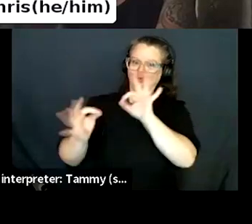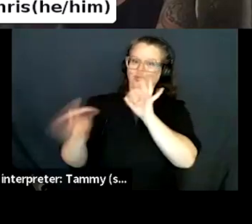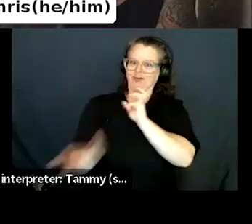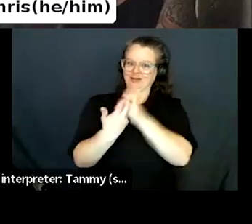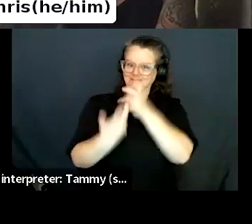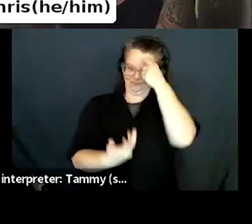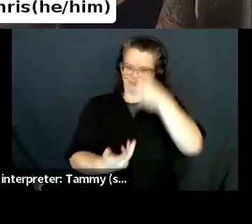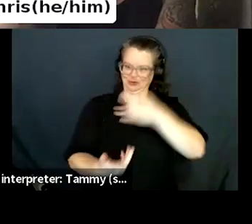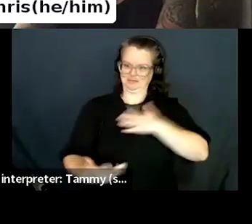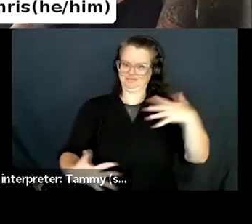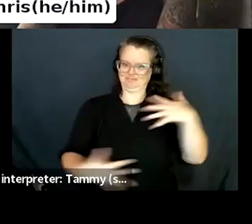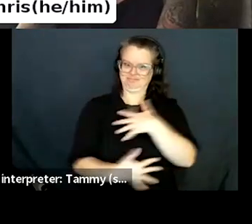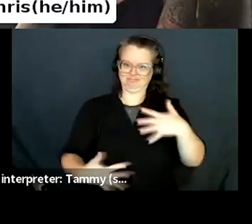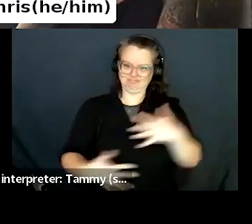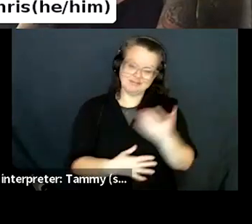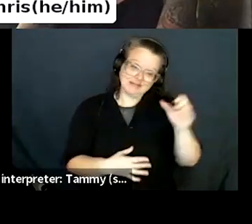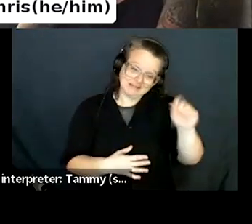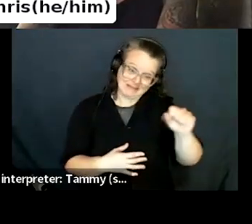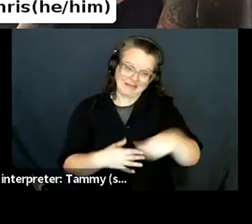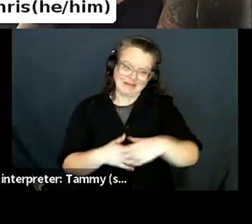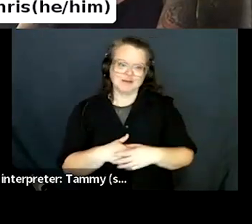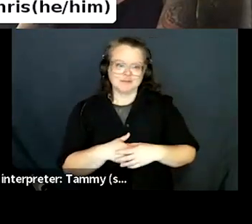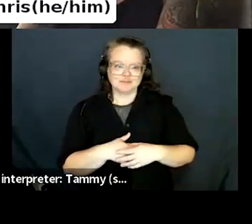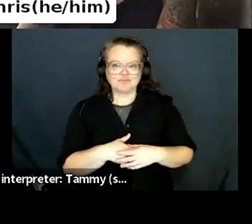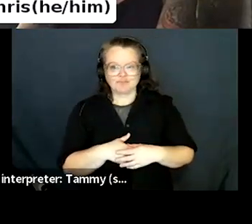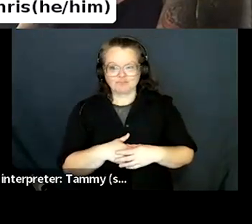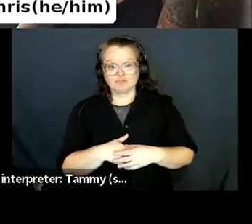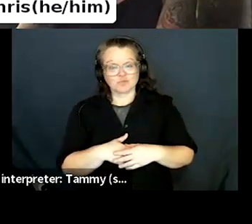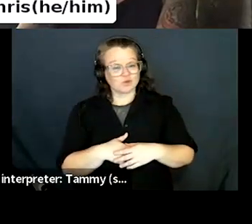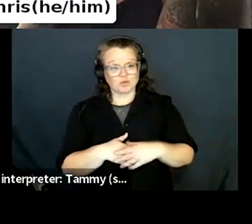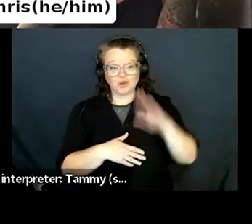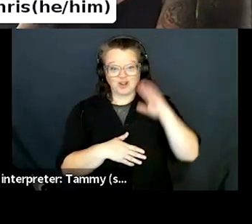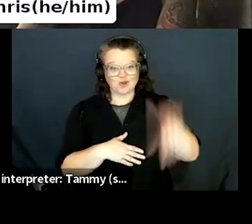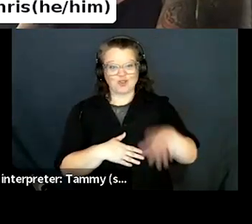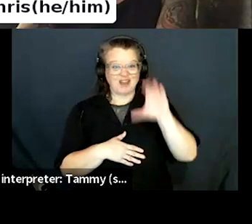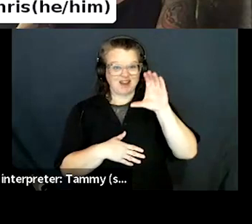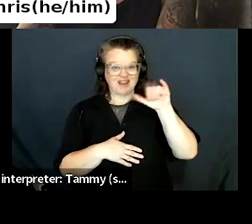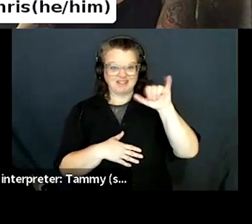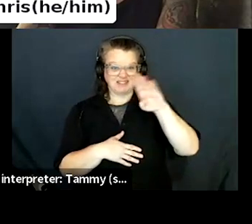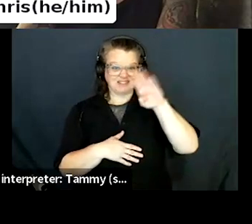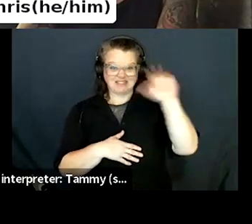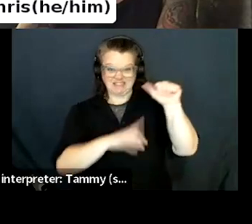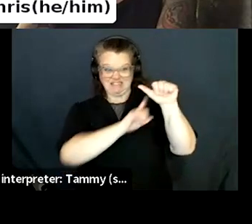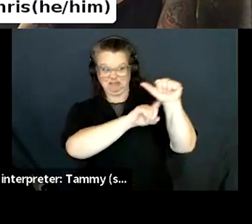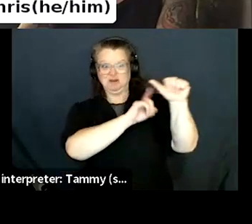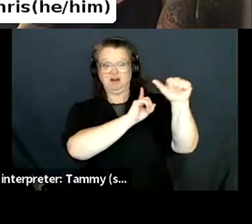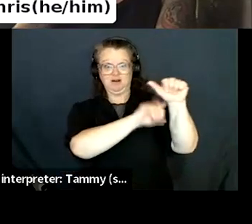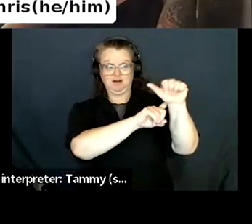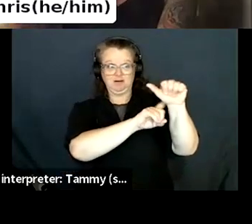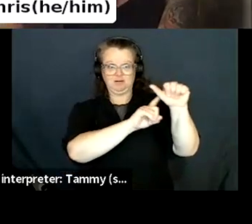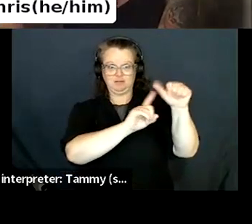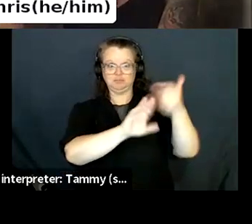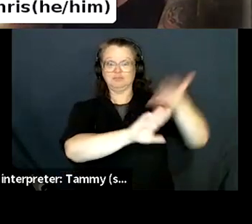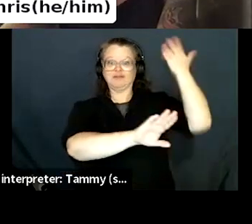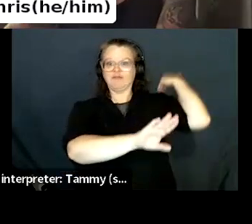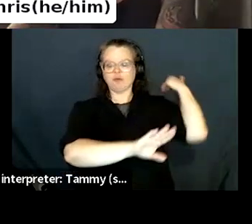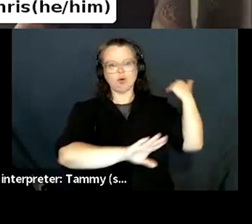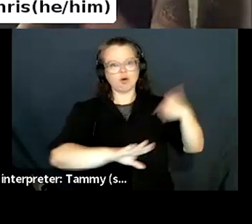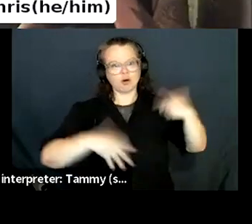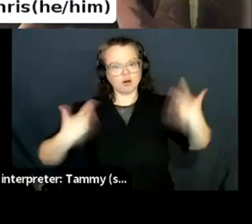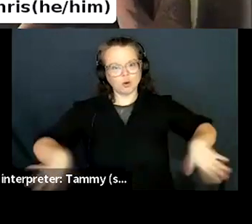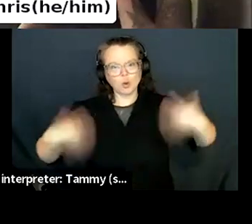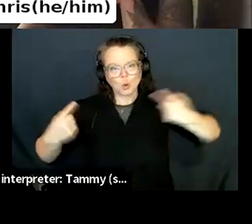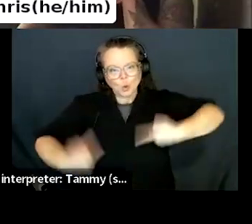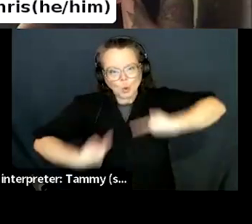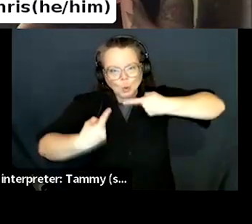Canada, big gaps trying to be filled. We're really happy to see the Seba, you know, taking on a lot